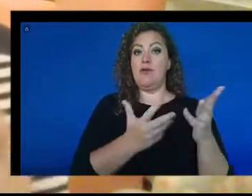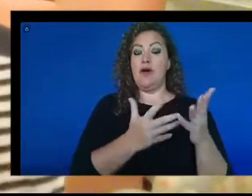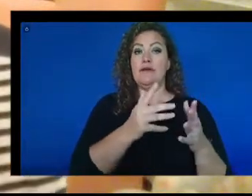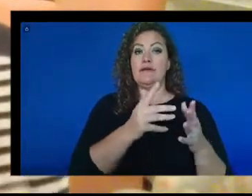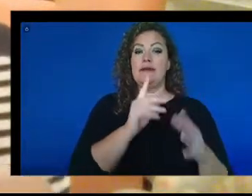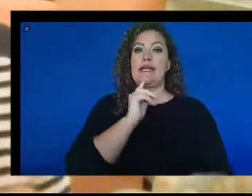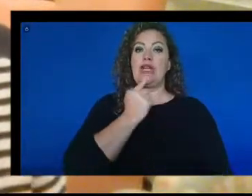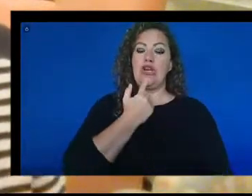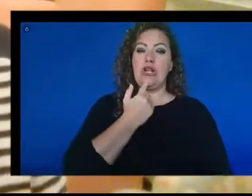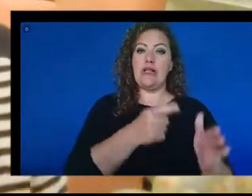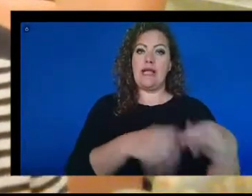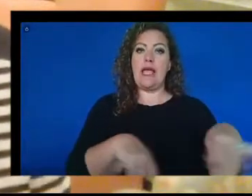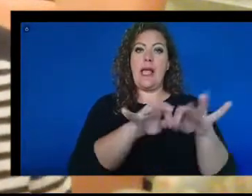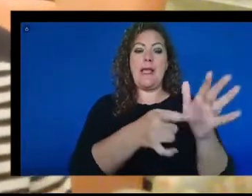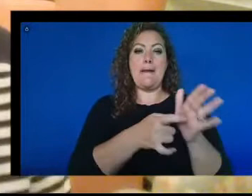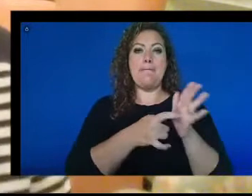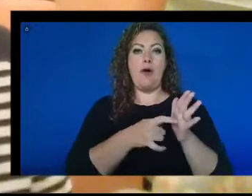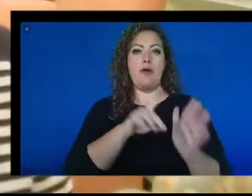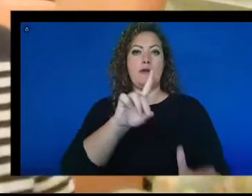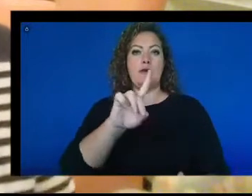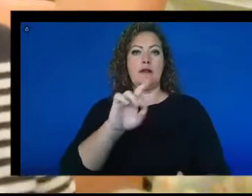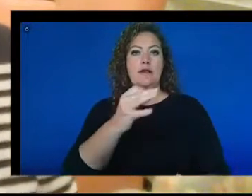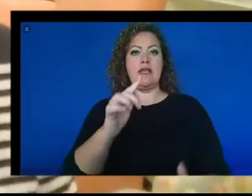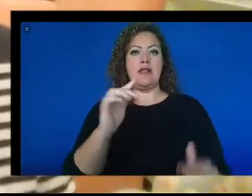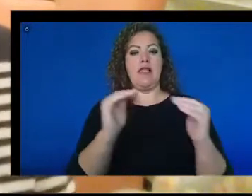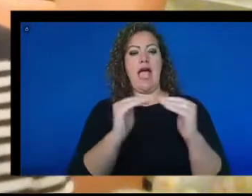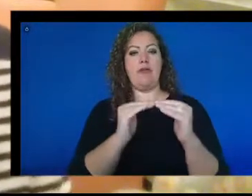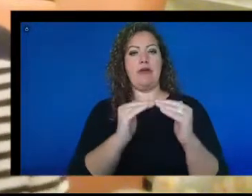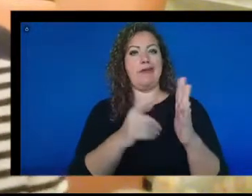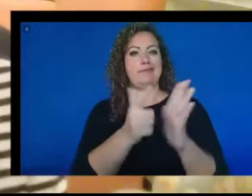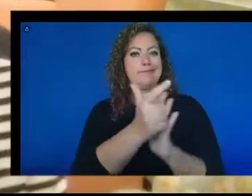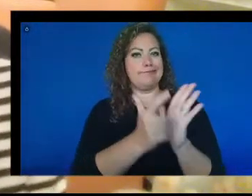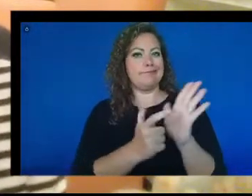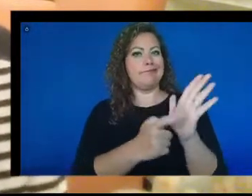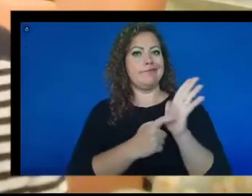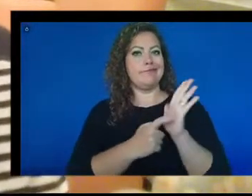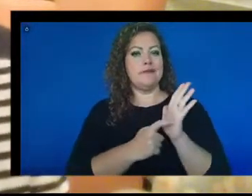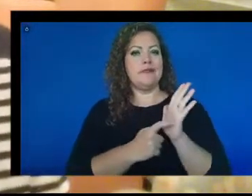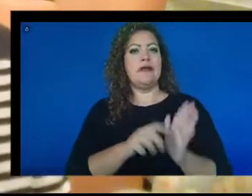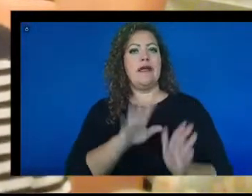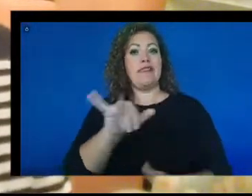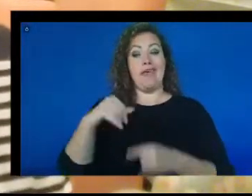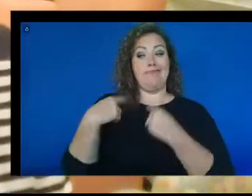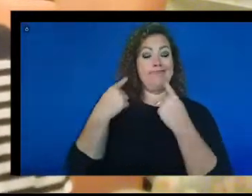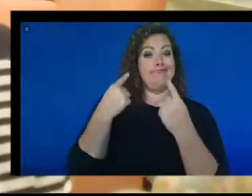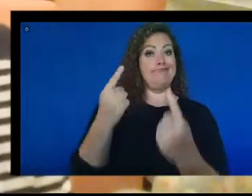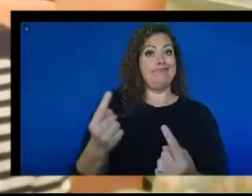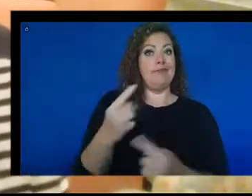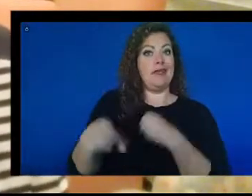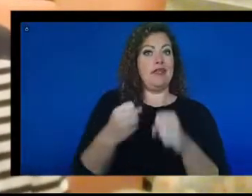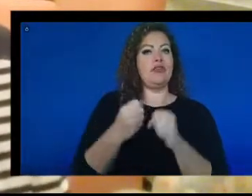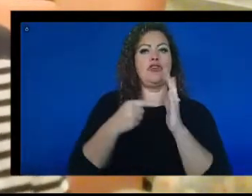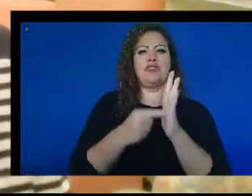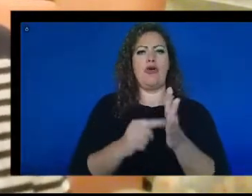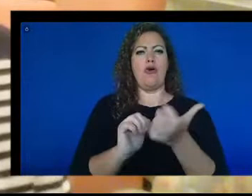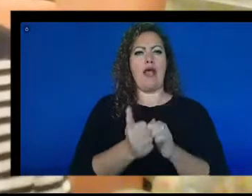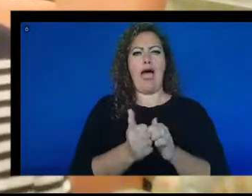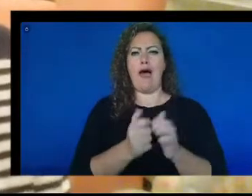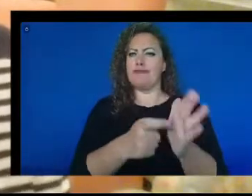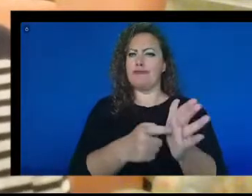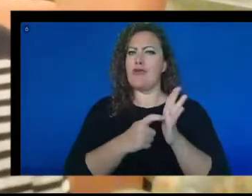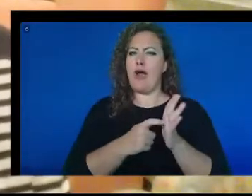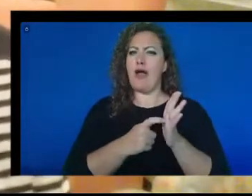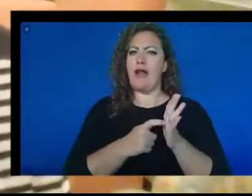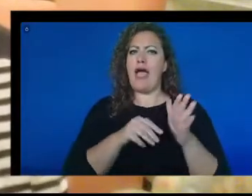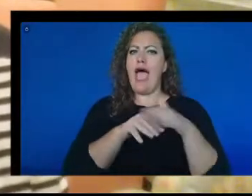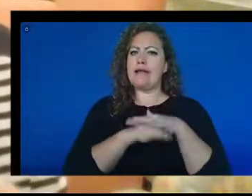digital equity provisions. The past three years have shown us how critical access to affordable high